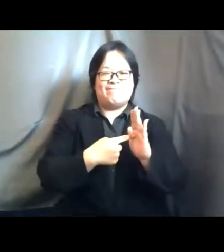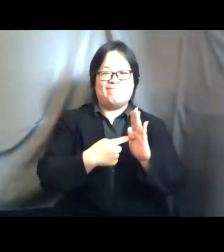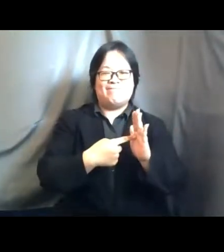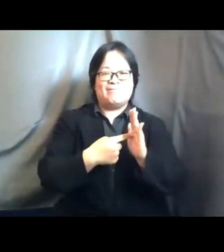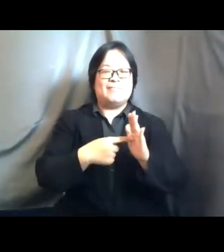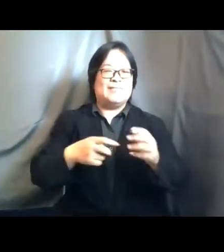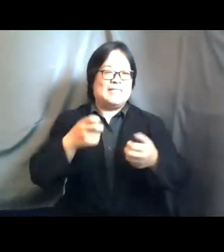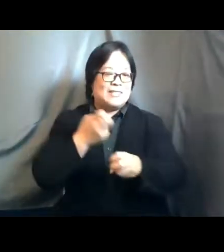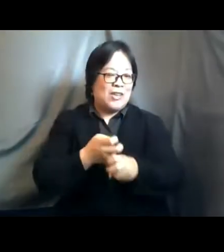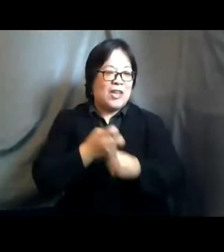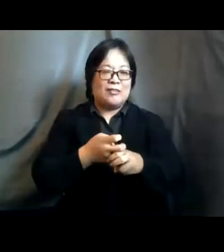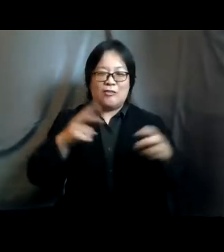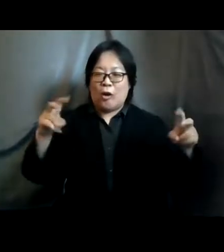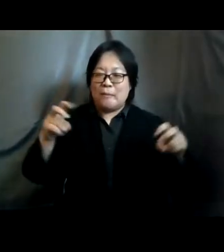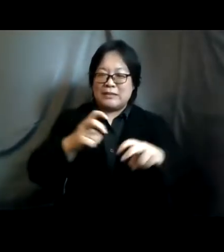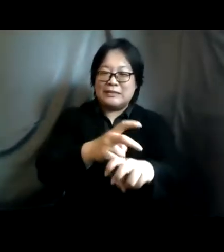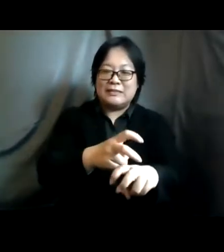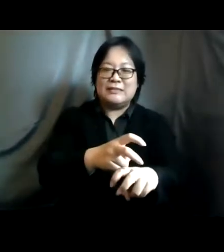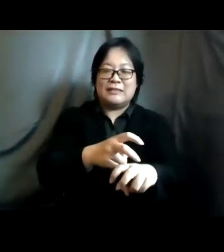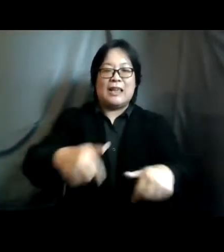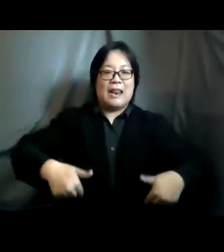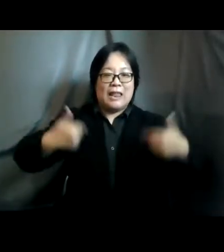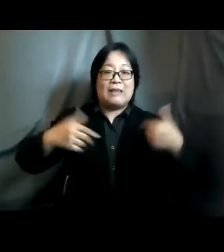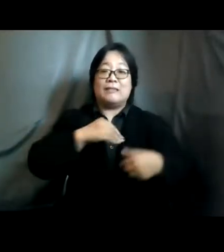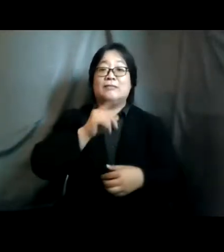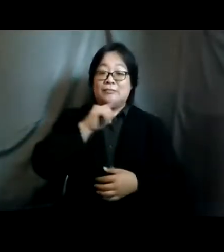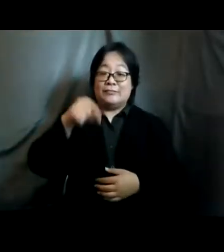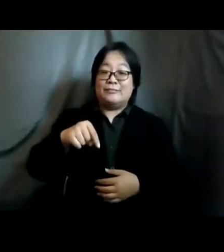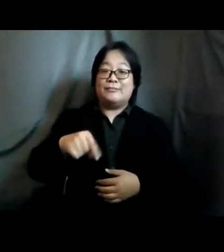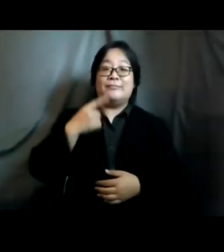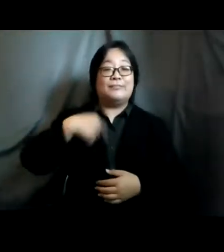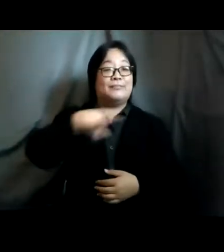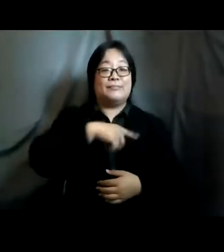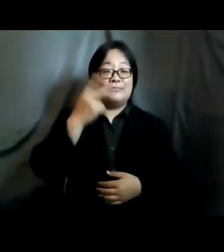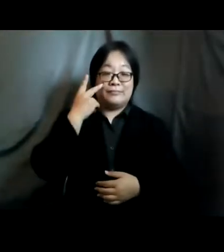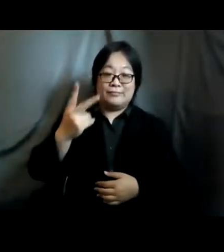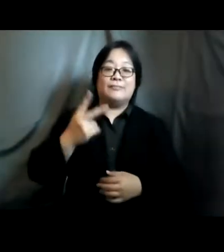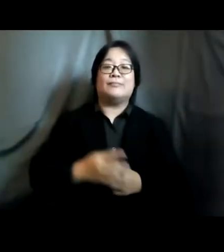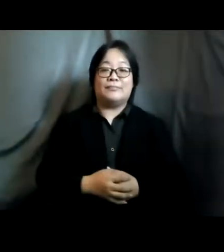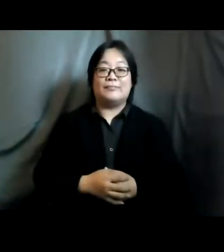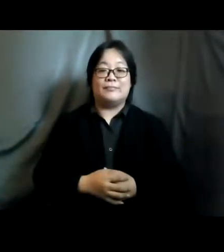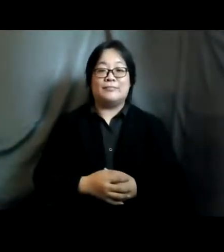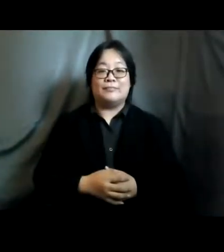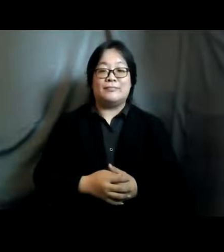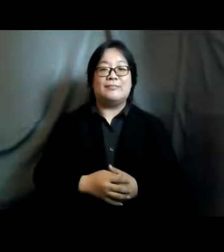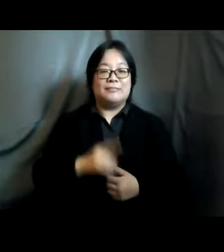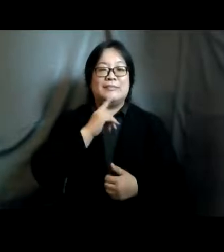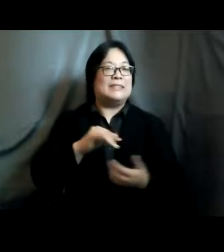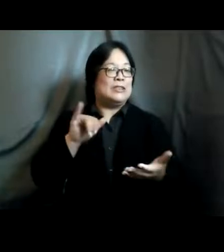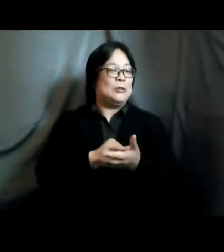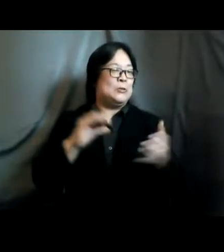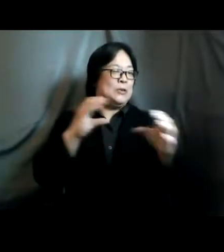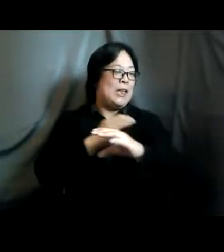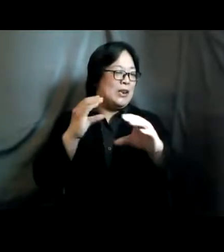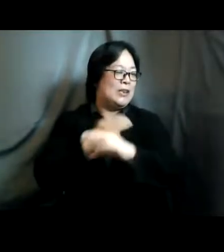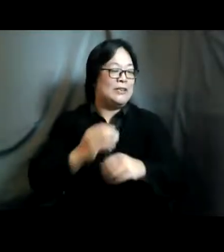women and girls lives uh that and this is of course what we see uh is a hindering challenge on that note